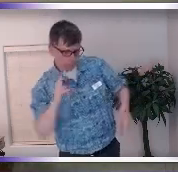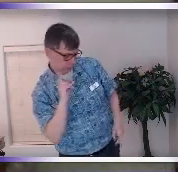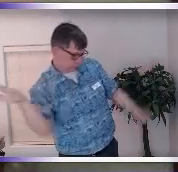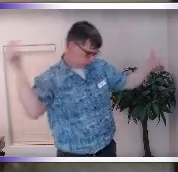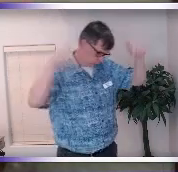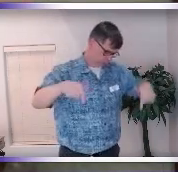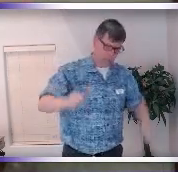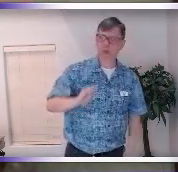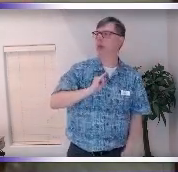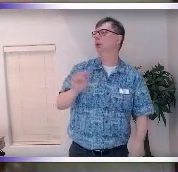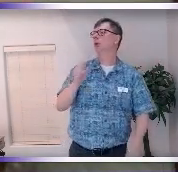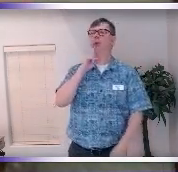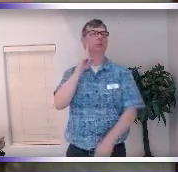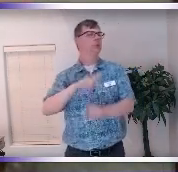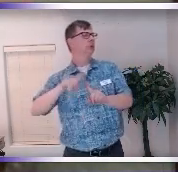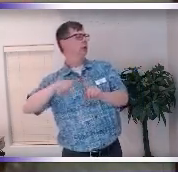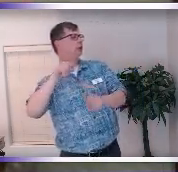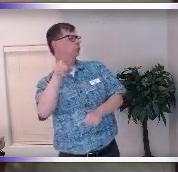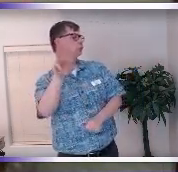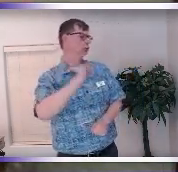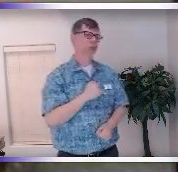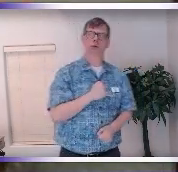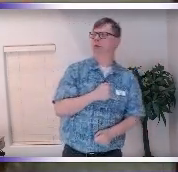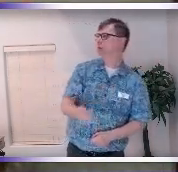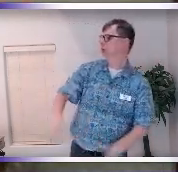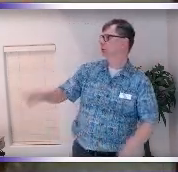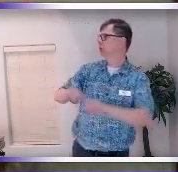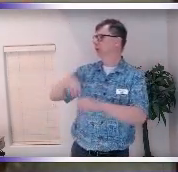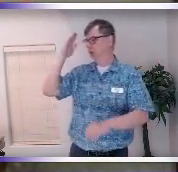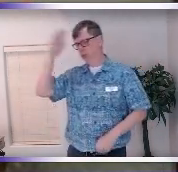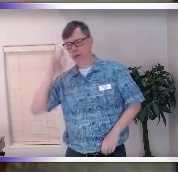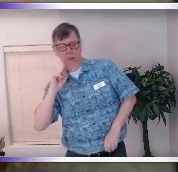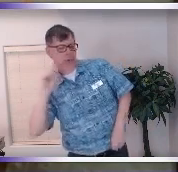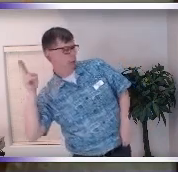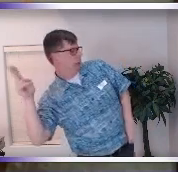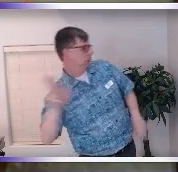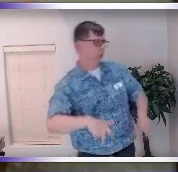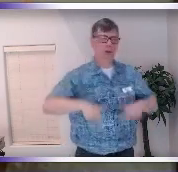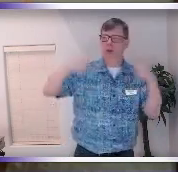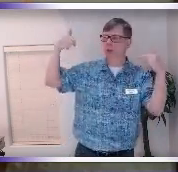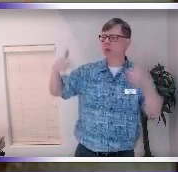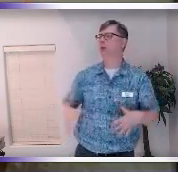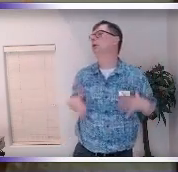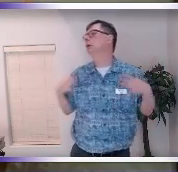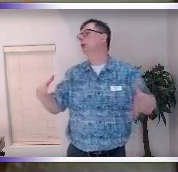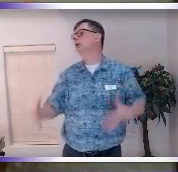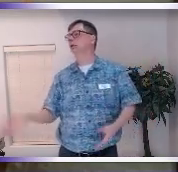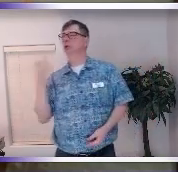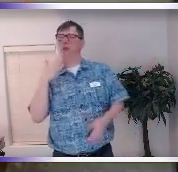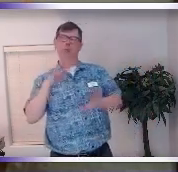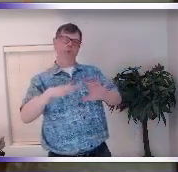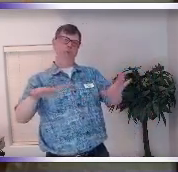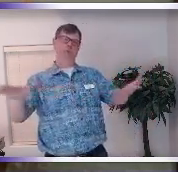you got here because you stopped lying to yourself you stopped doing things because you thought other people would make other people happy and you live in your presence